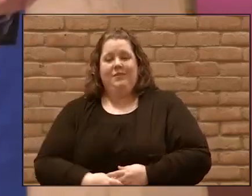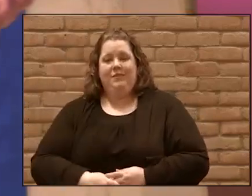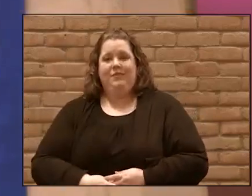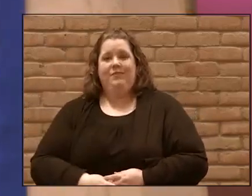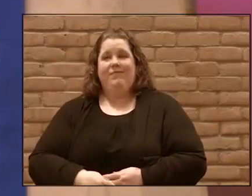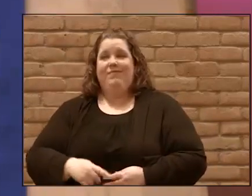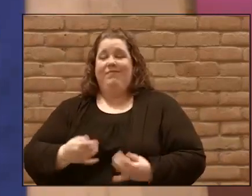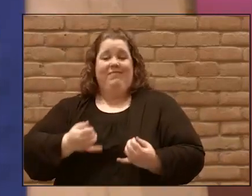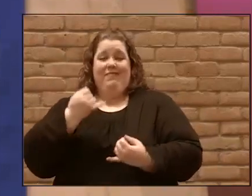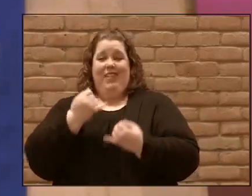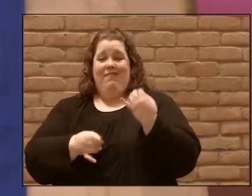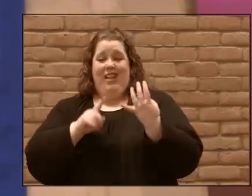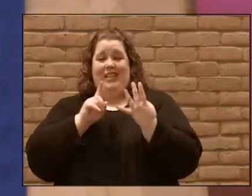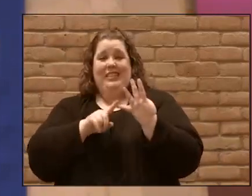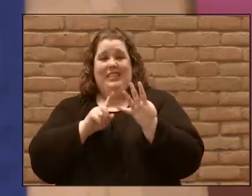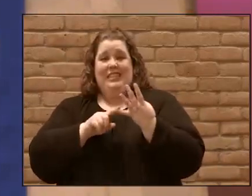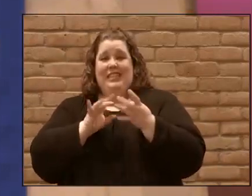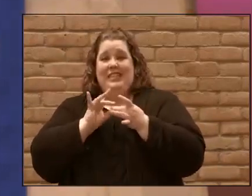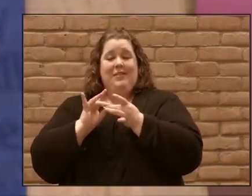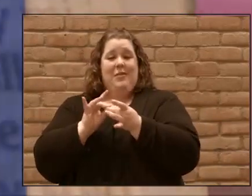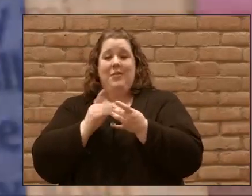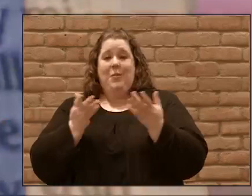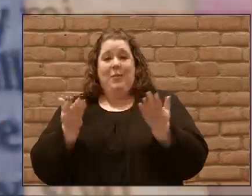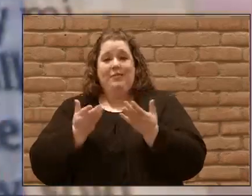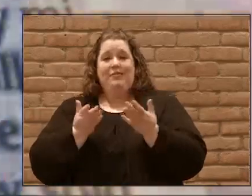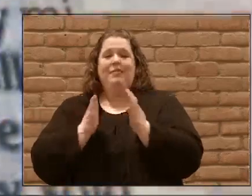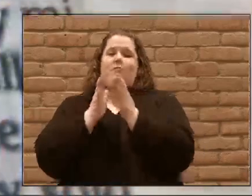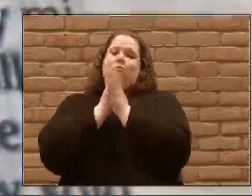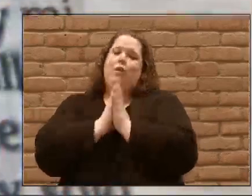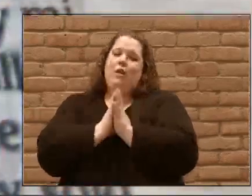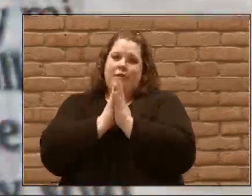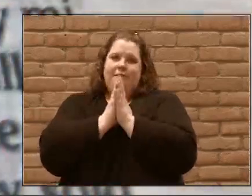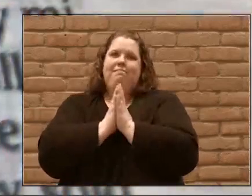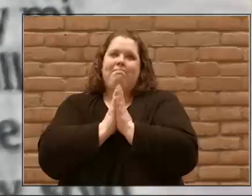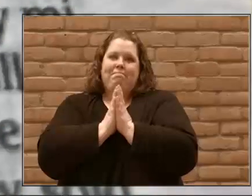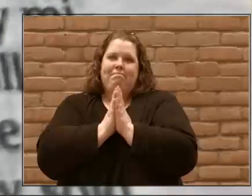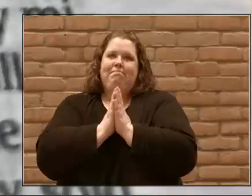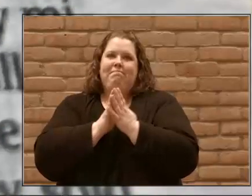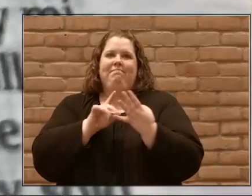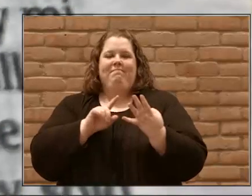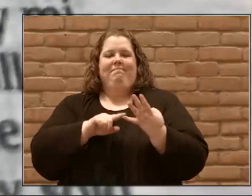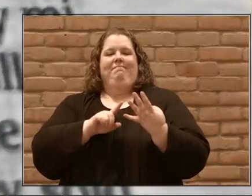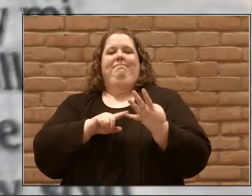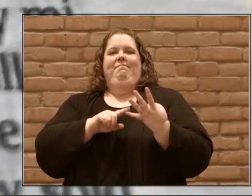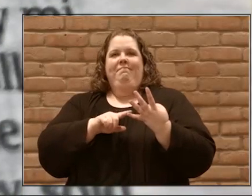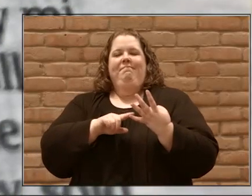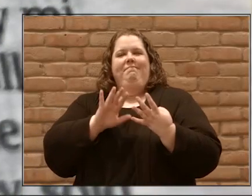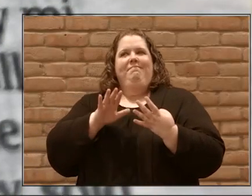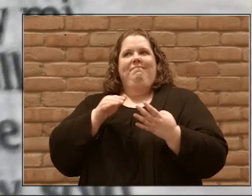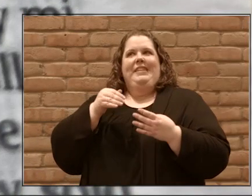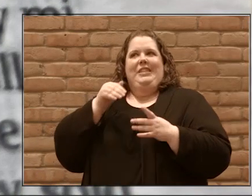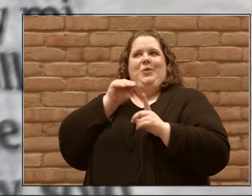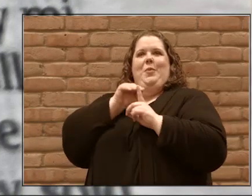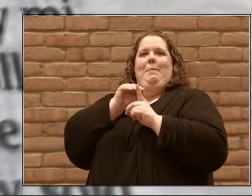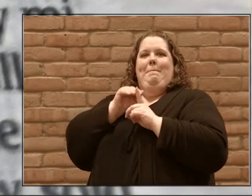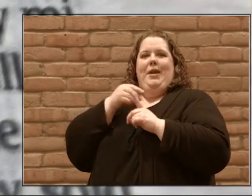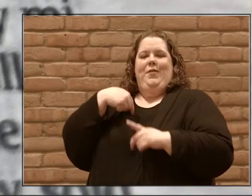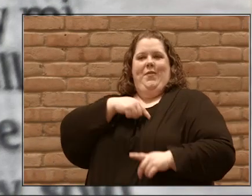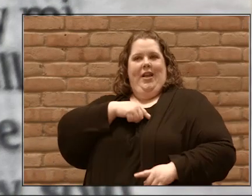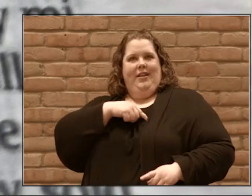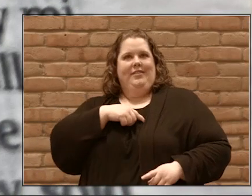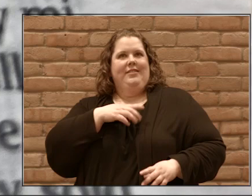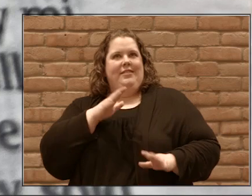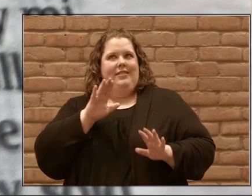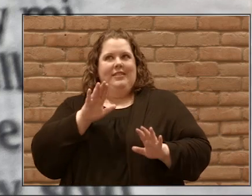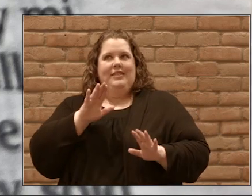holds it all together is prayer. This incredible reminder that we've been invited into